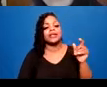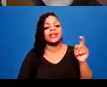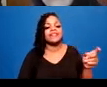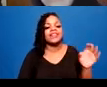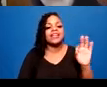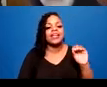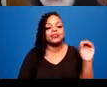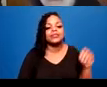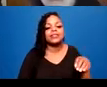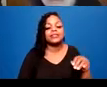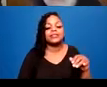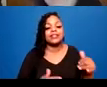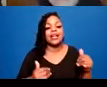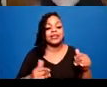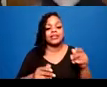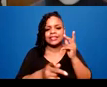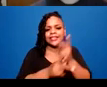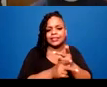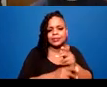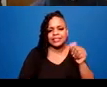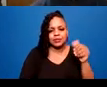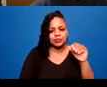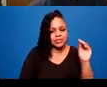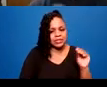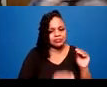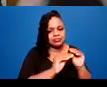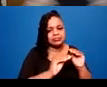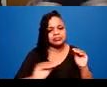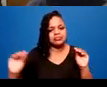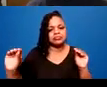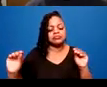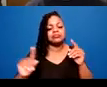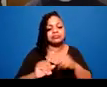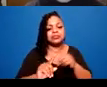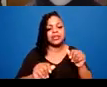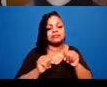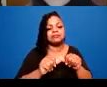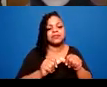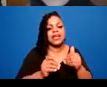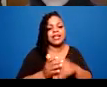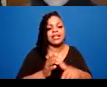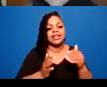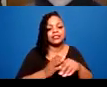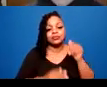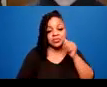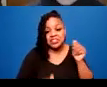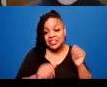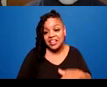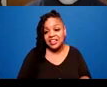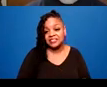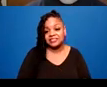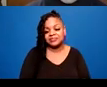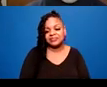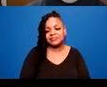But that's a very basic answer around vicarious trauma at the, at the base level. That is my answer. And on top of that